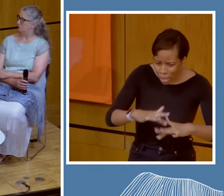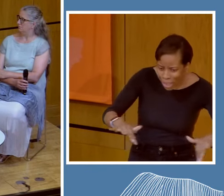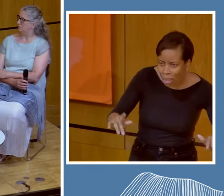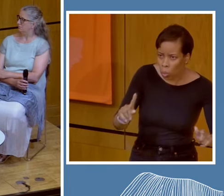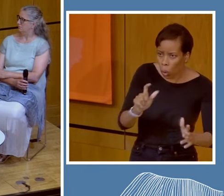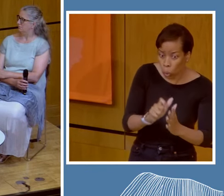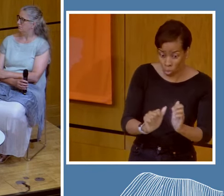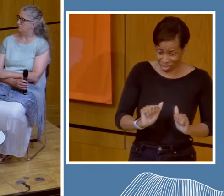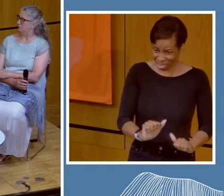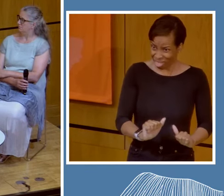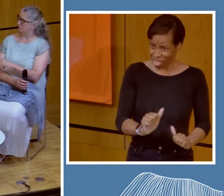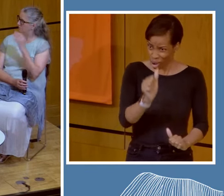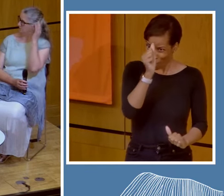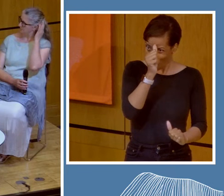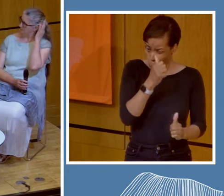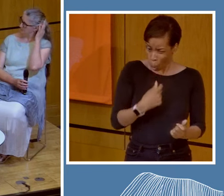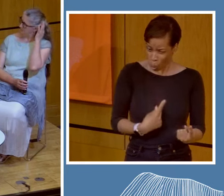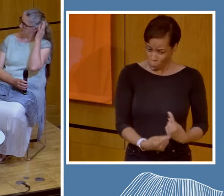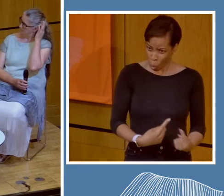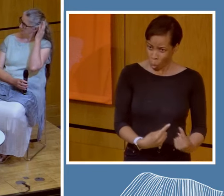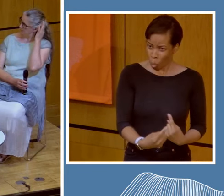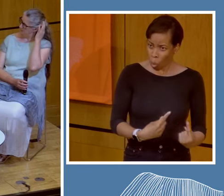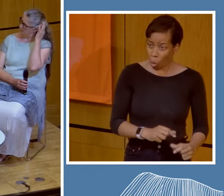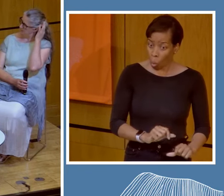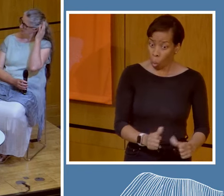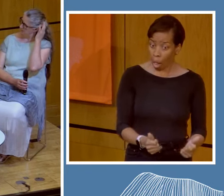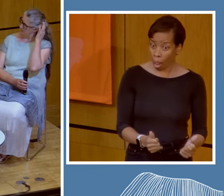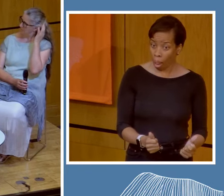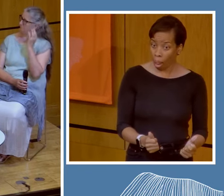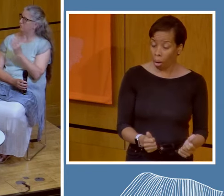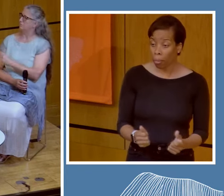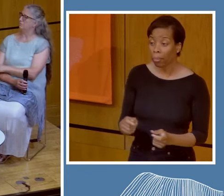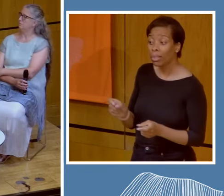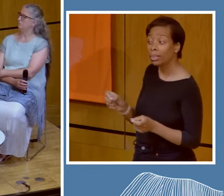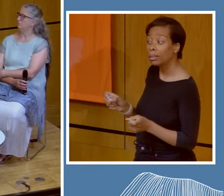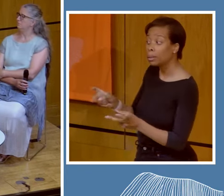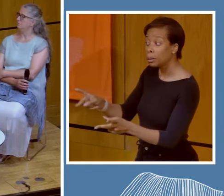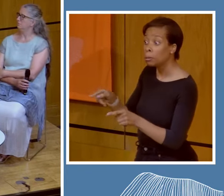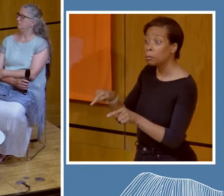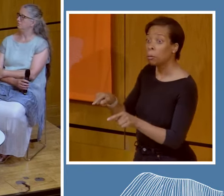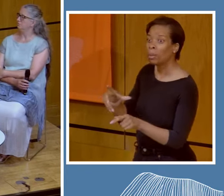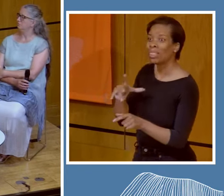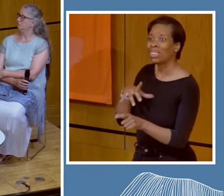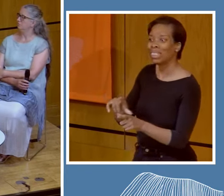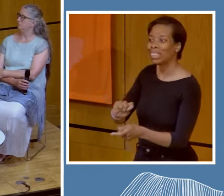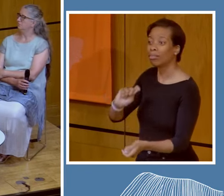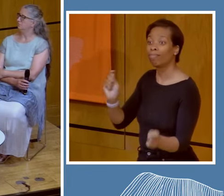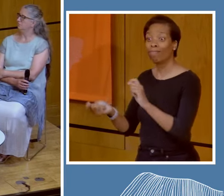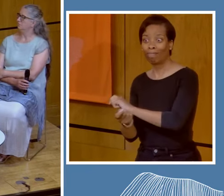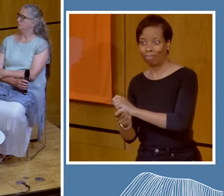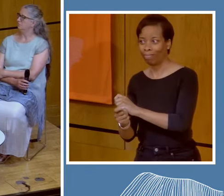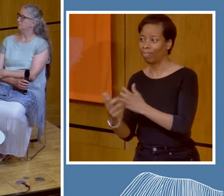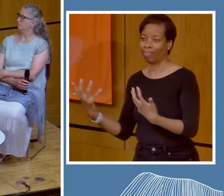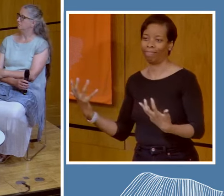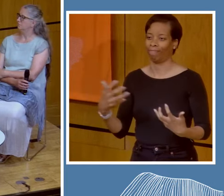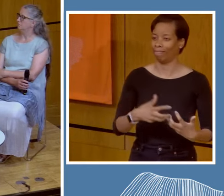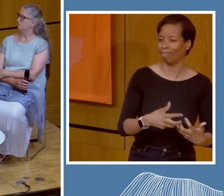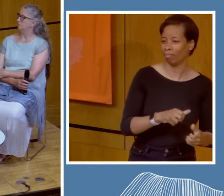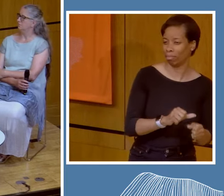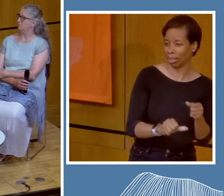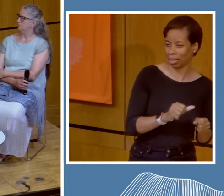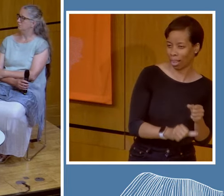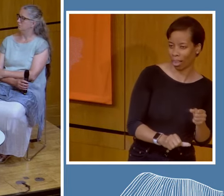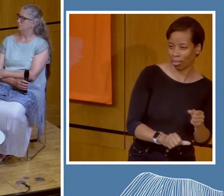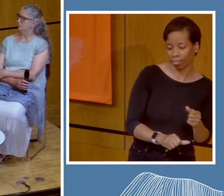systems so that we have a new framework to work from, I would say.